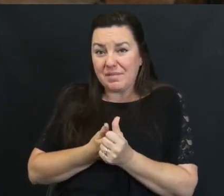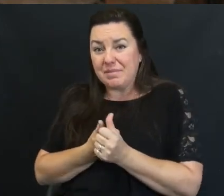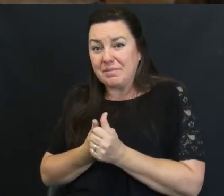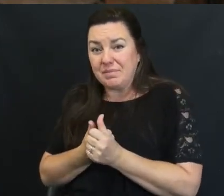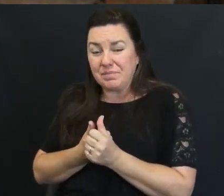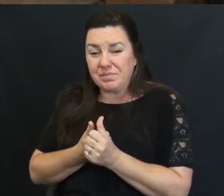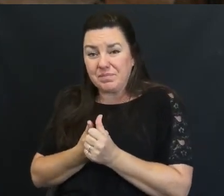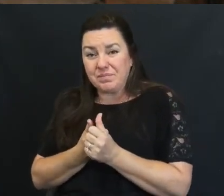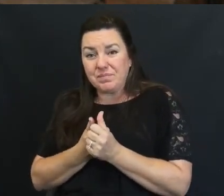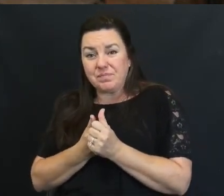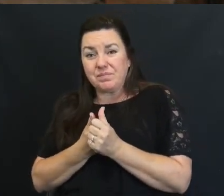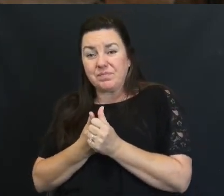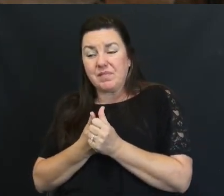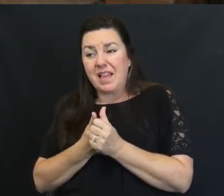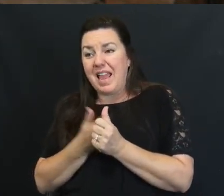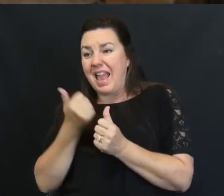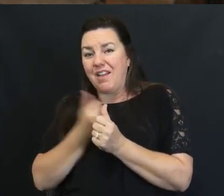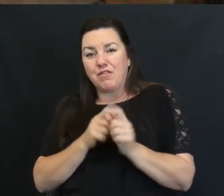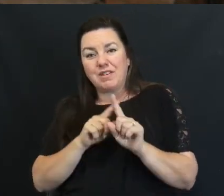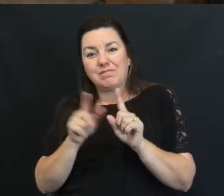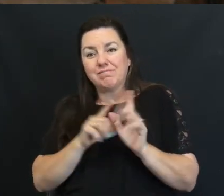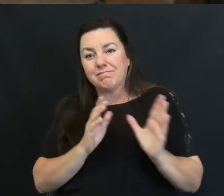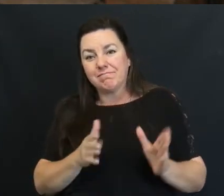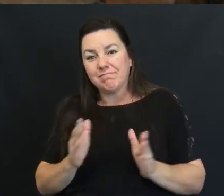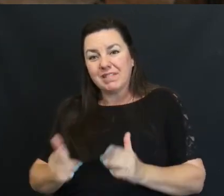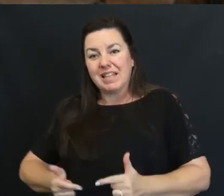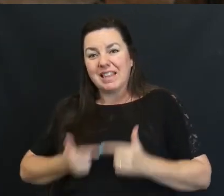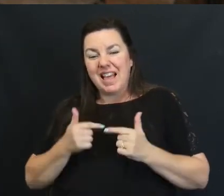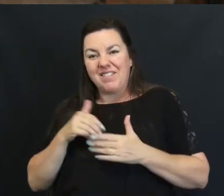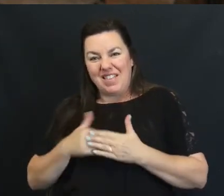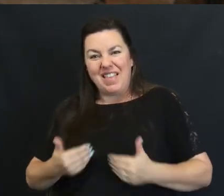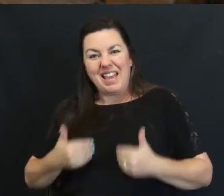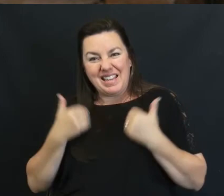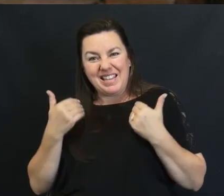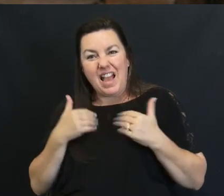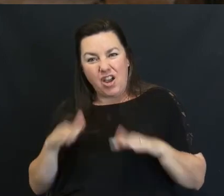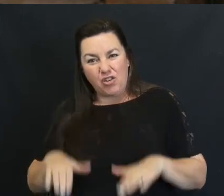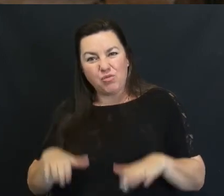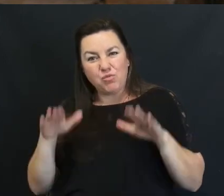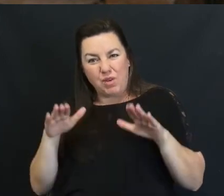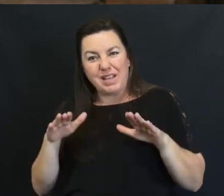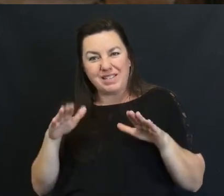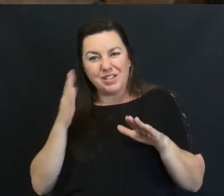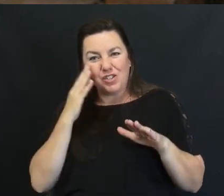Every Background Every Stage Of Life In That Young Raising